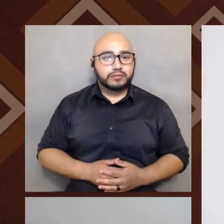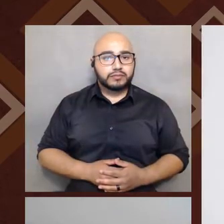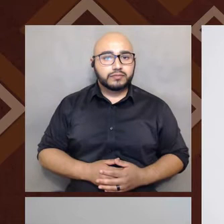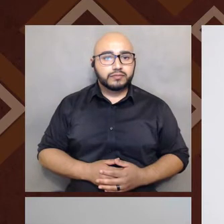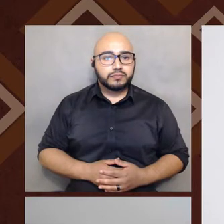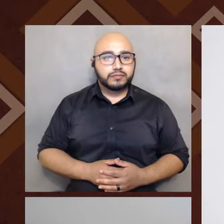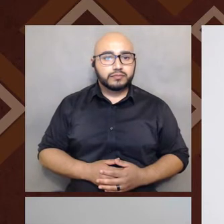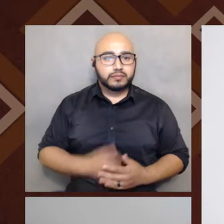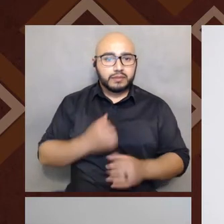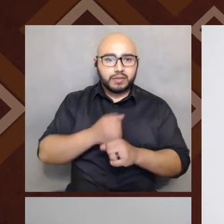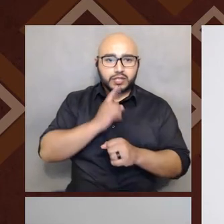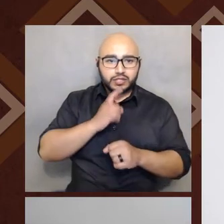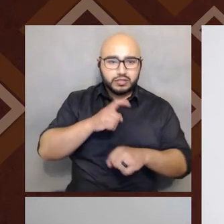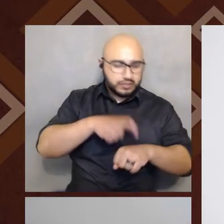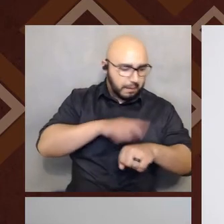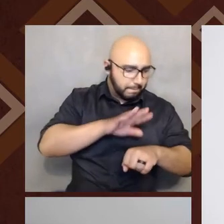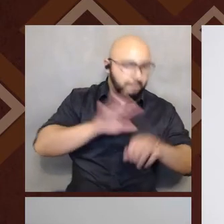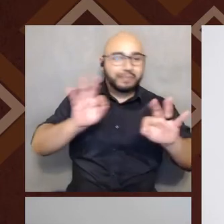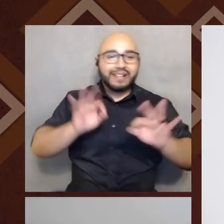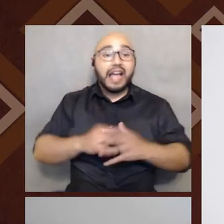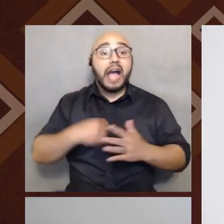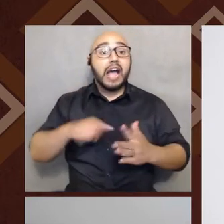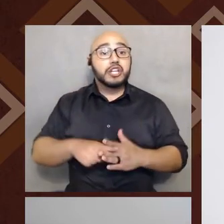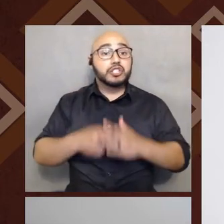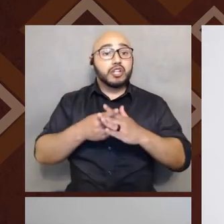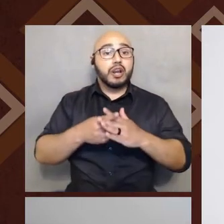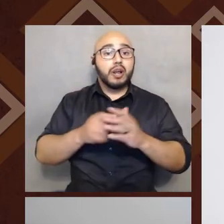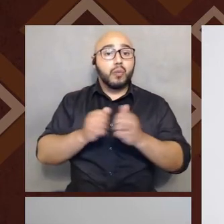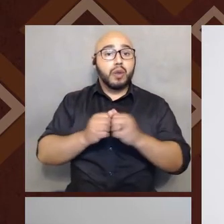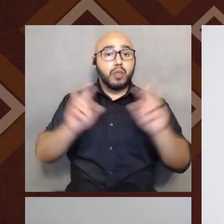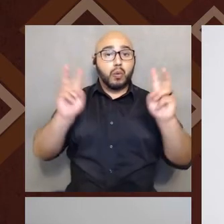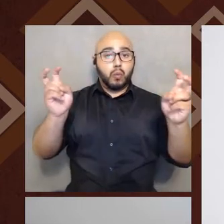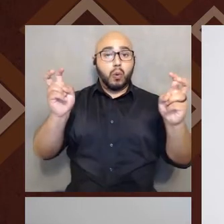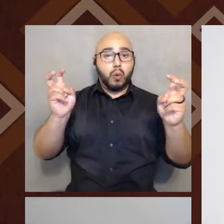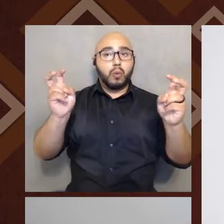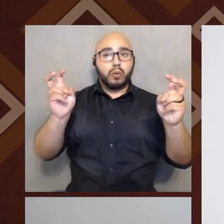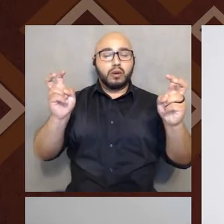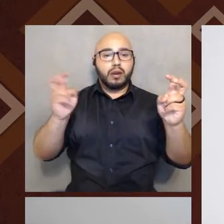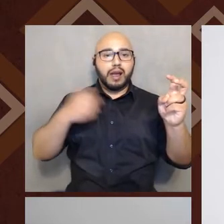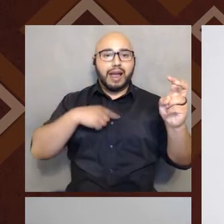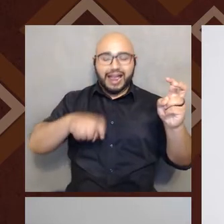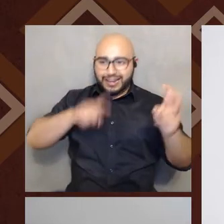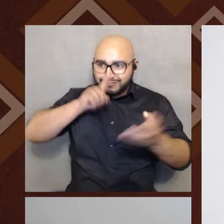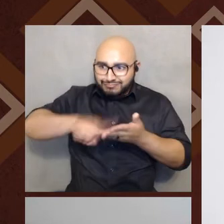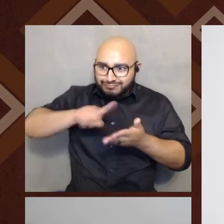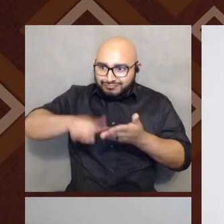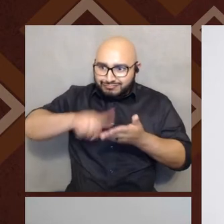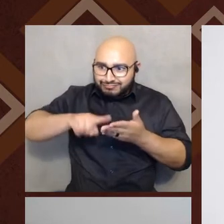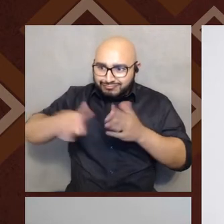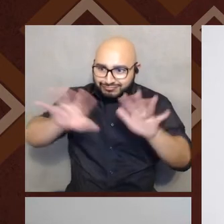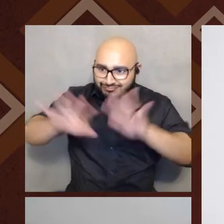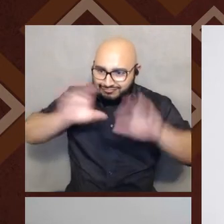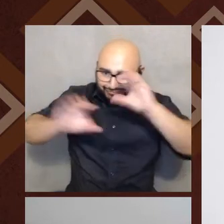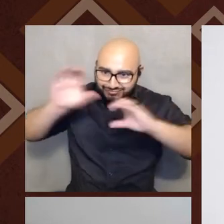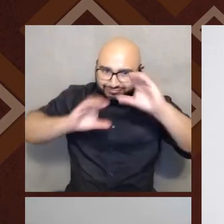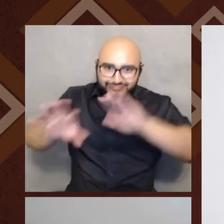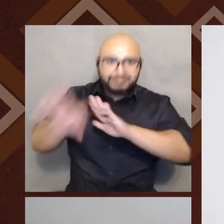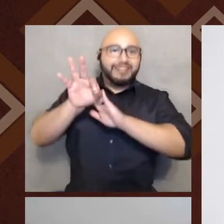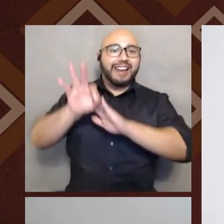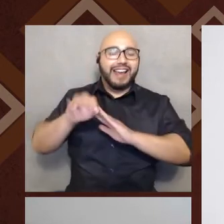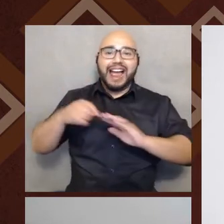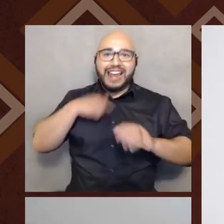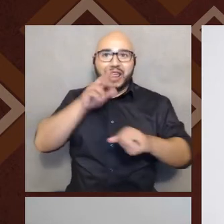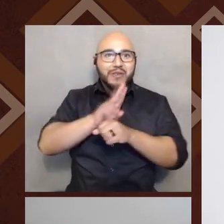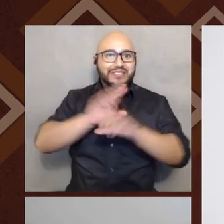make sure we're on. So I, I started off with a quote, um, that I actually had to search for. hadn't used it in my, um, in class in a